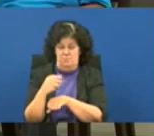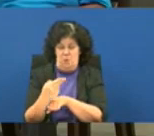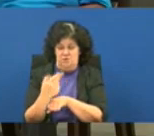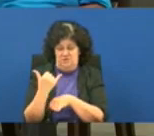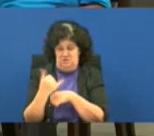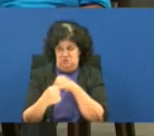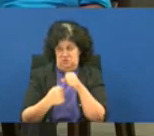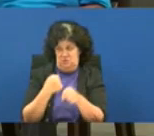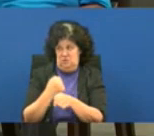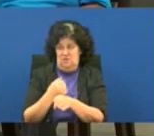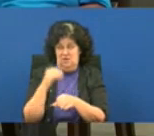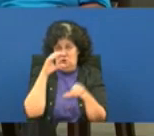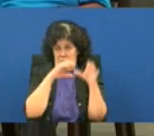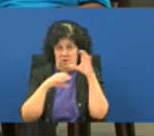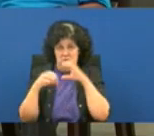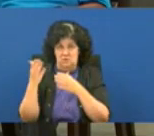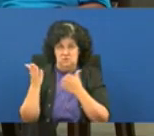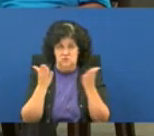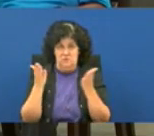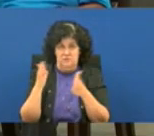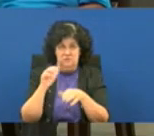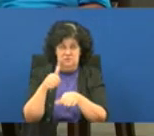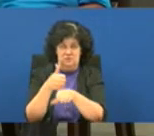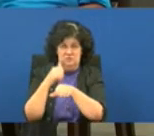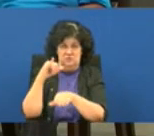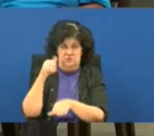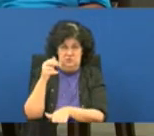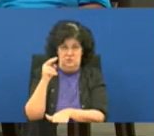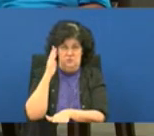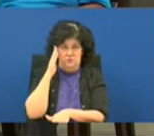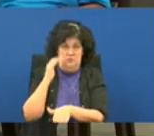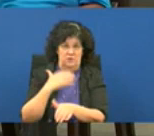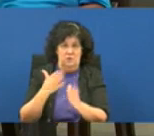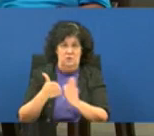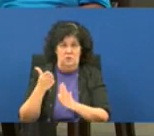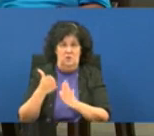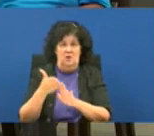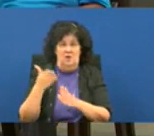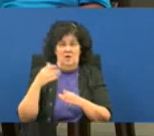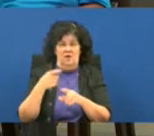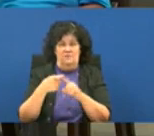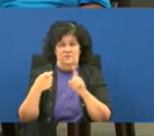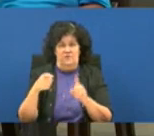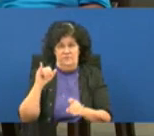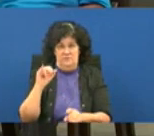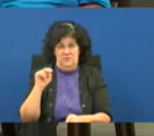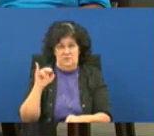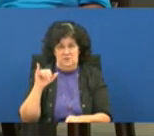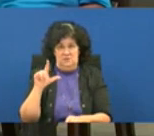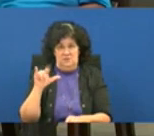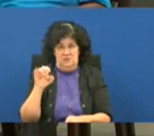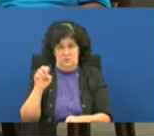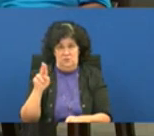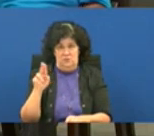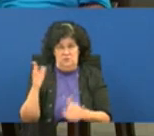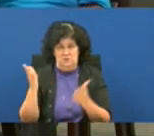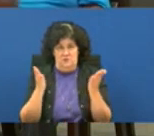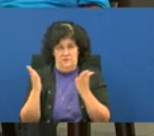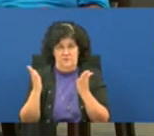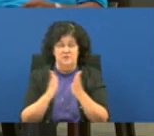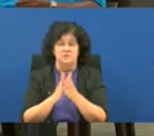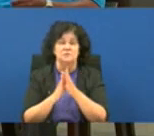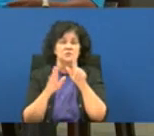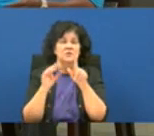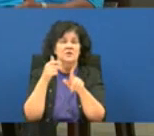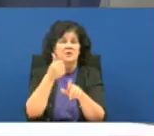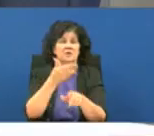services won't go in effect until january so we're operating often in lieu of service for the crisis stabilization piece so so let me ask it this